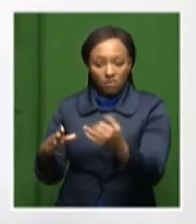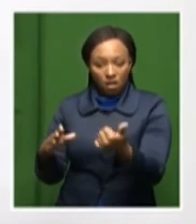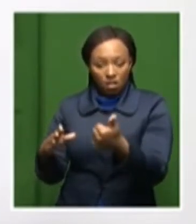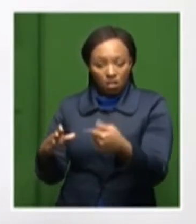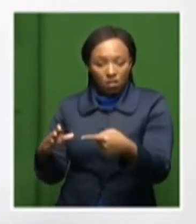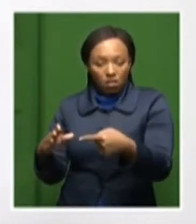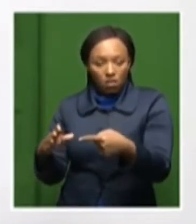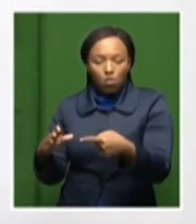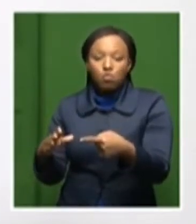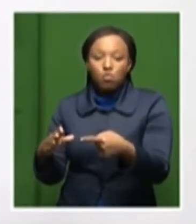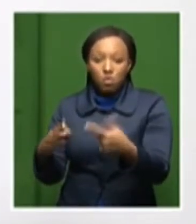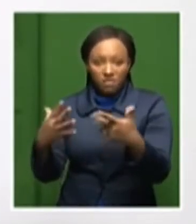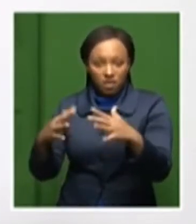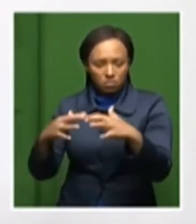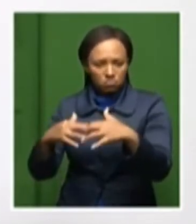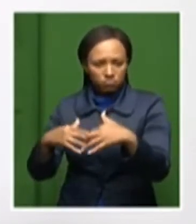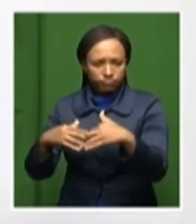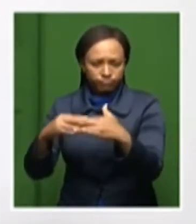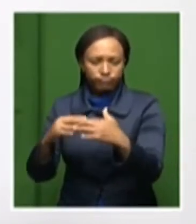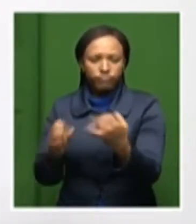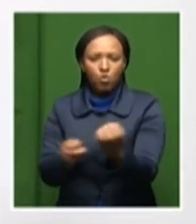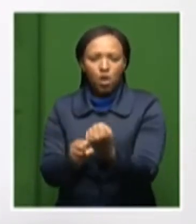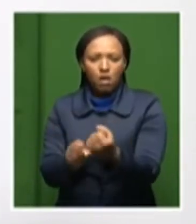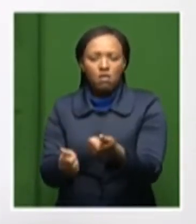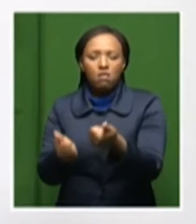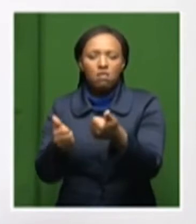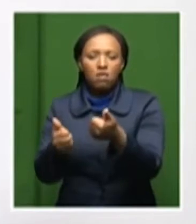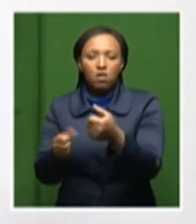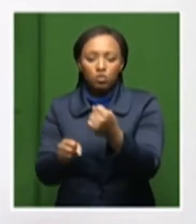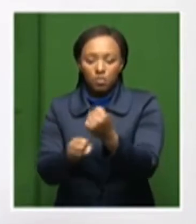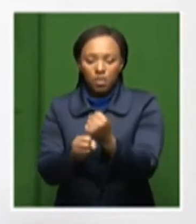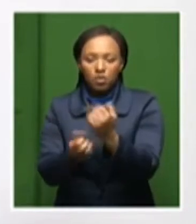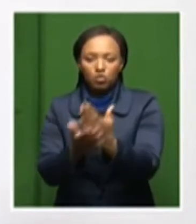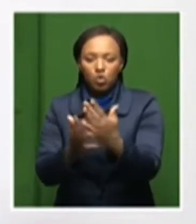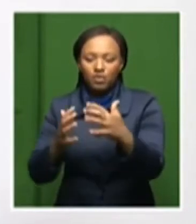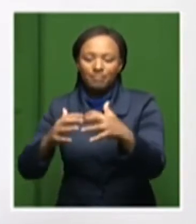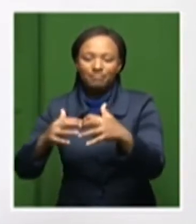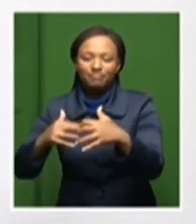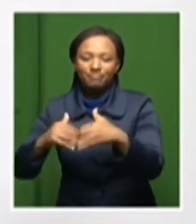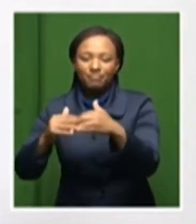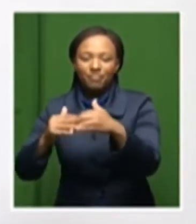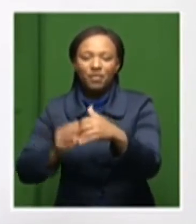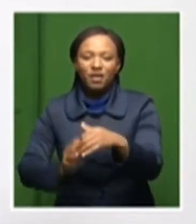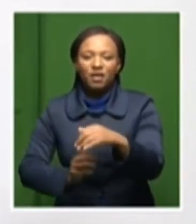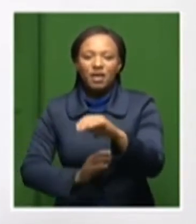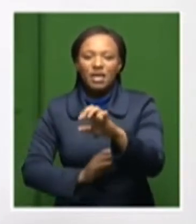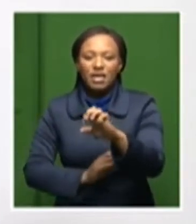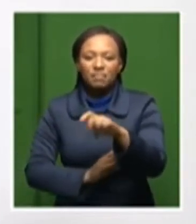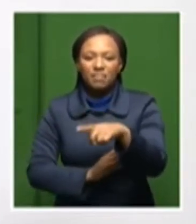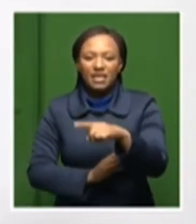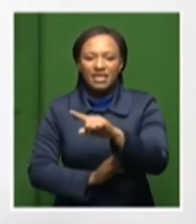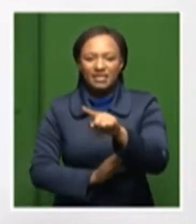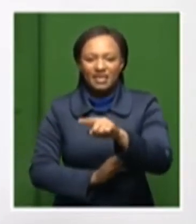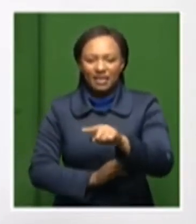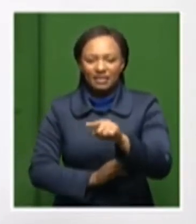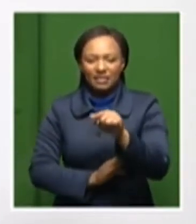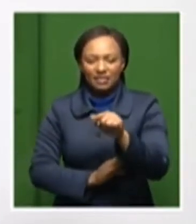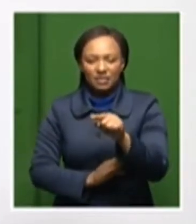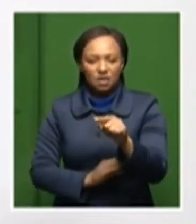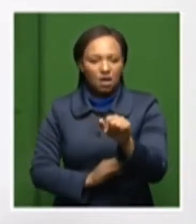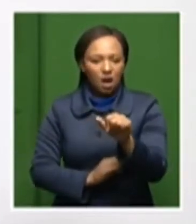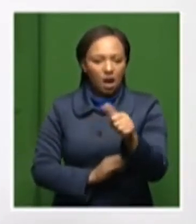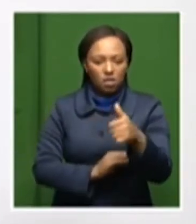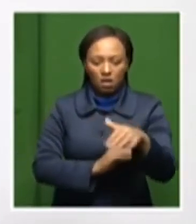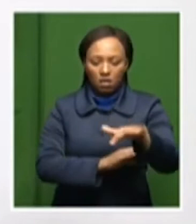in establishing EPZs for a number of places in our country. And they're